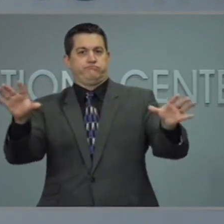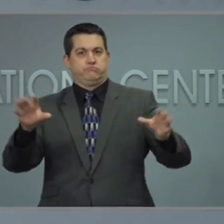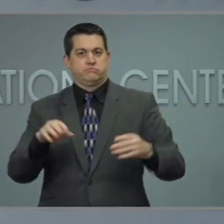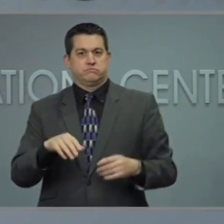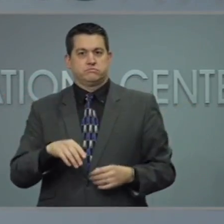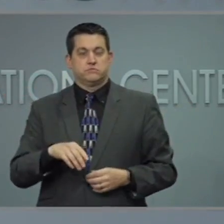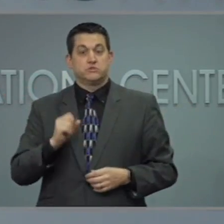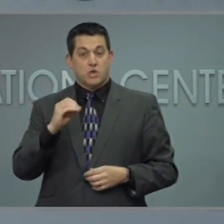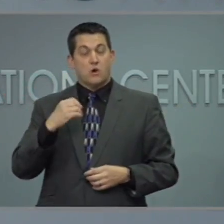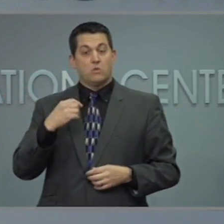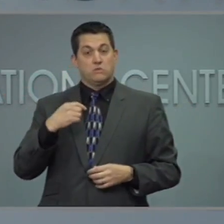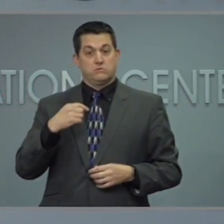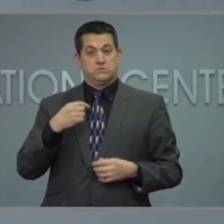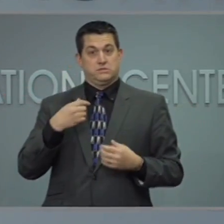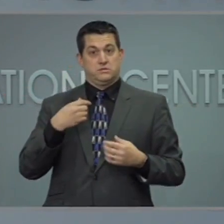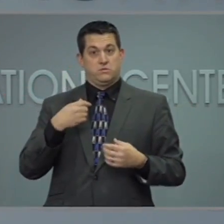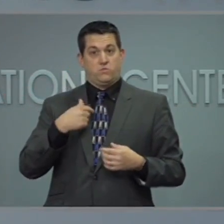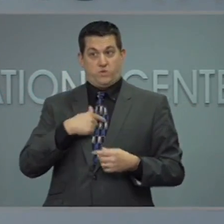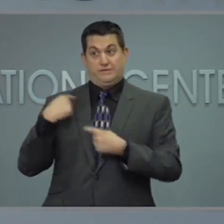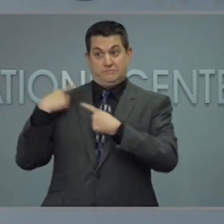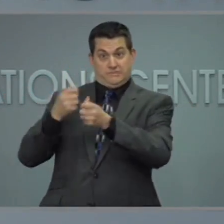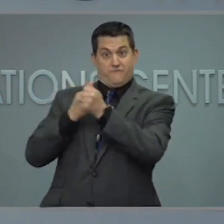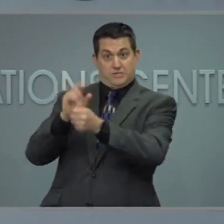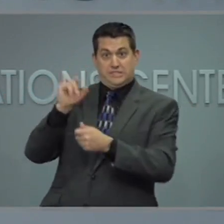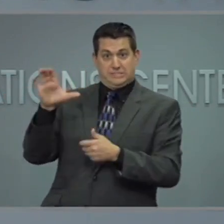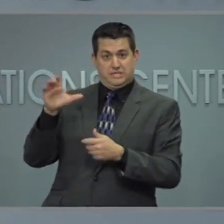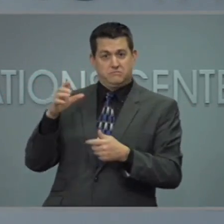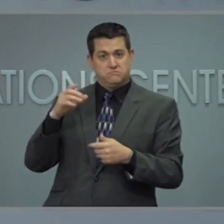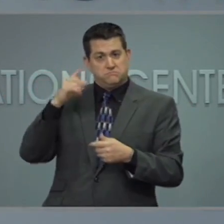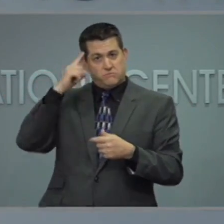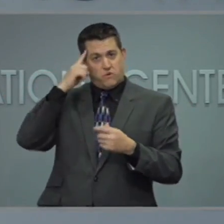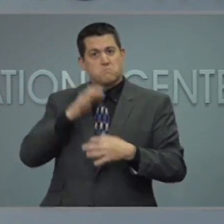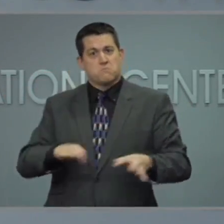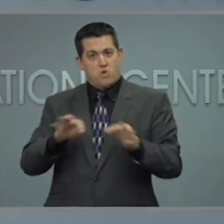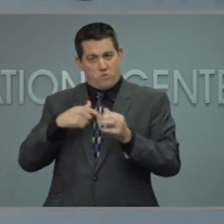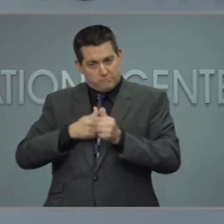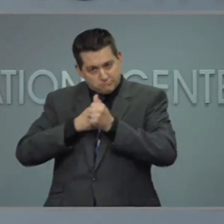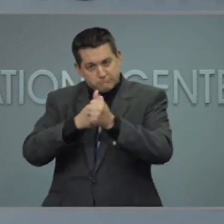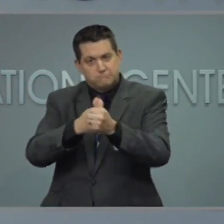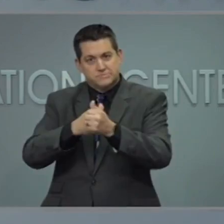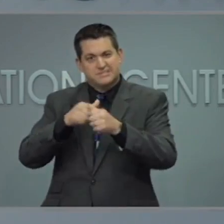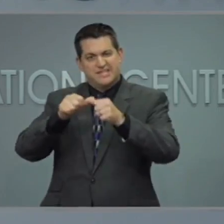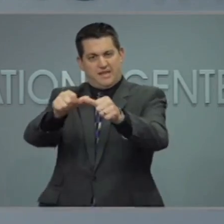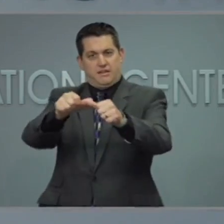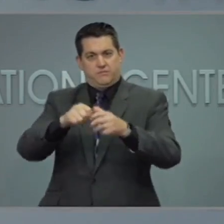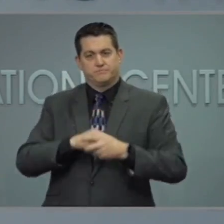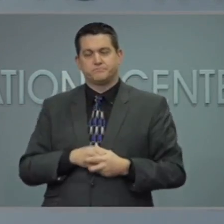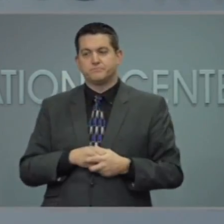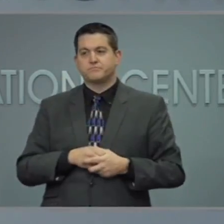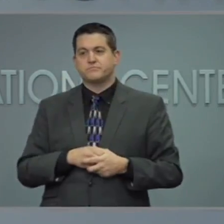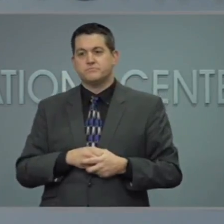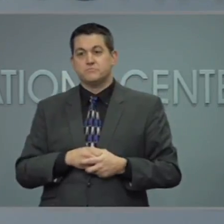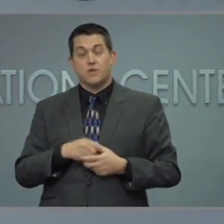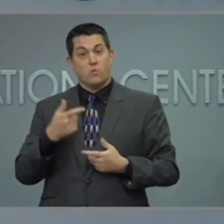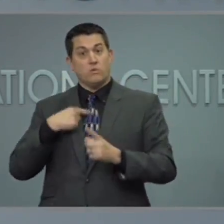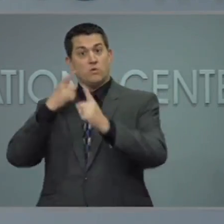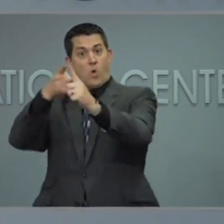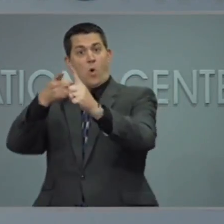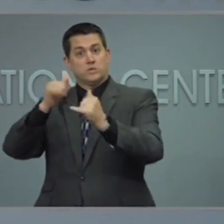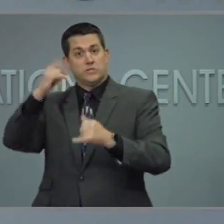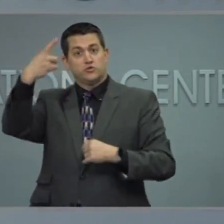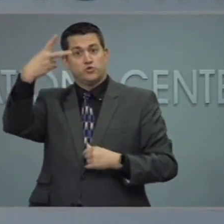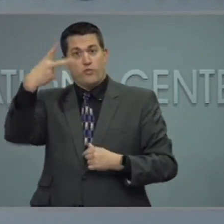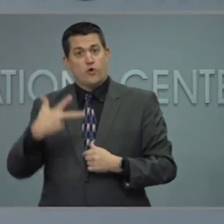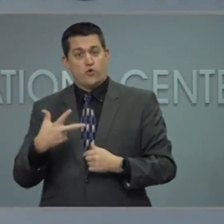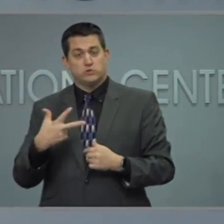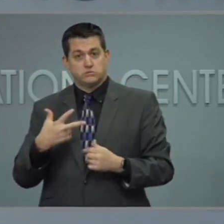go ahead and continue following their guidance and put this executive order in effect today while still hoping to get to two-thirds as quickly